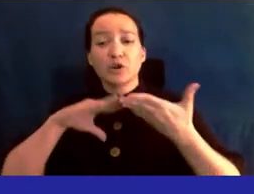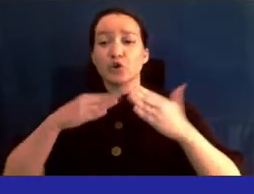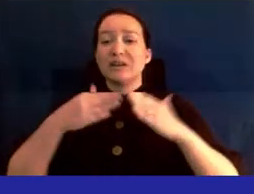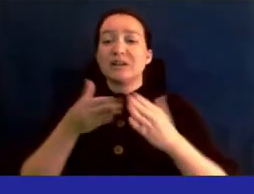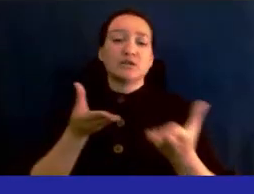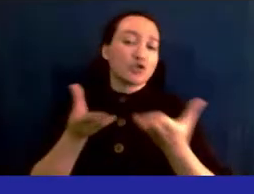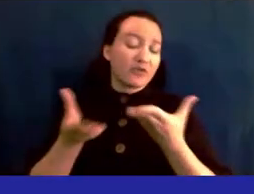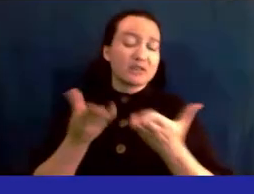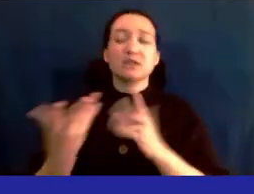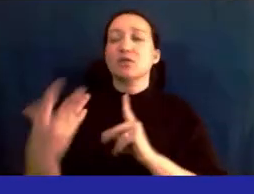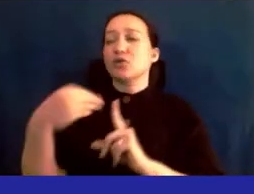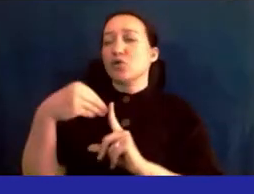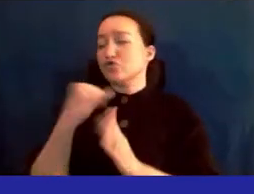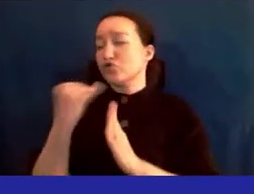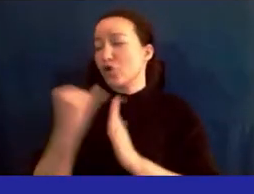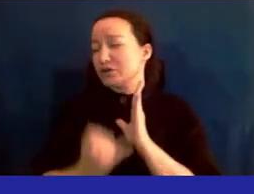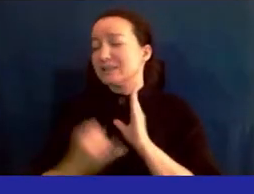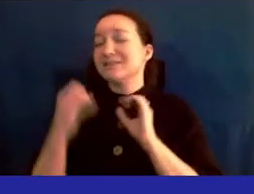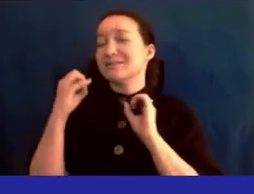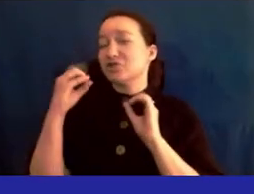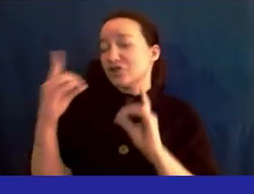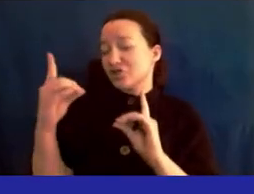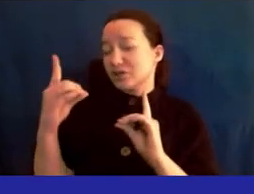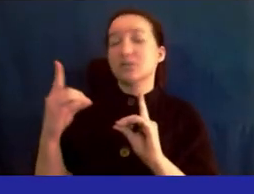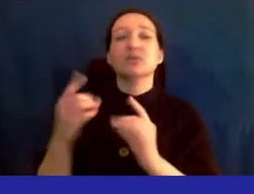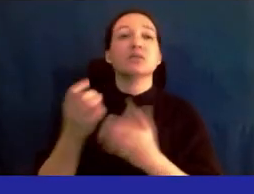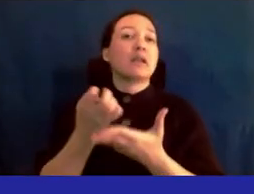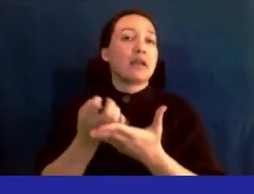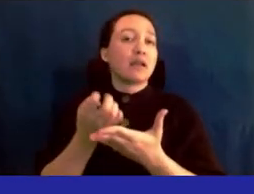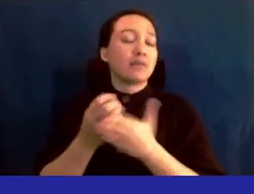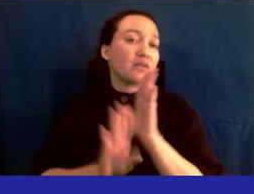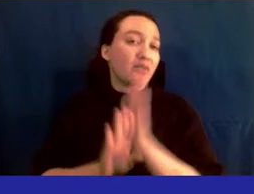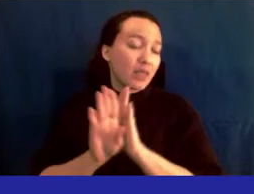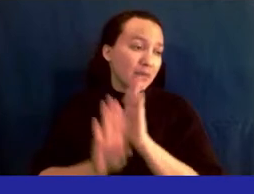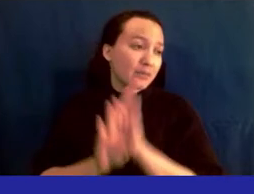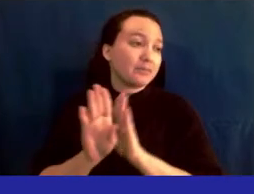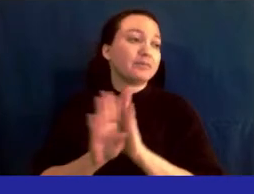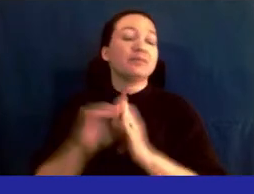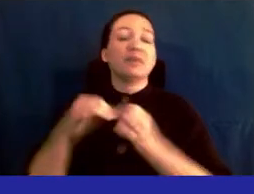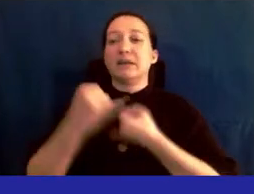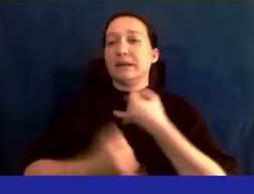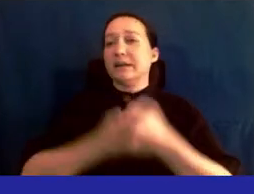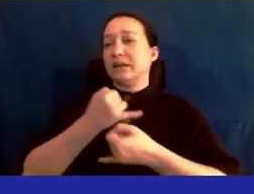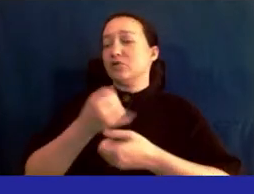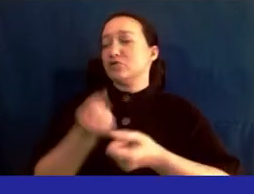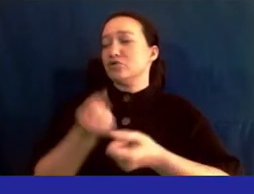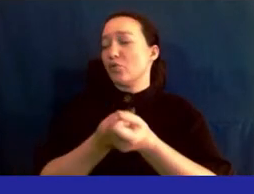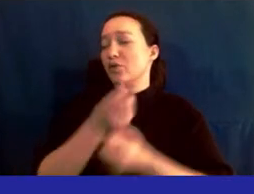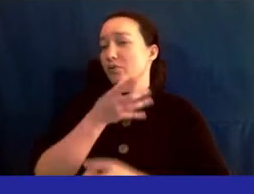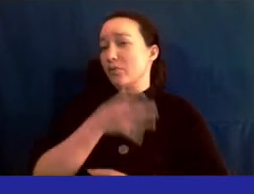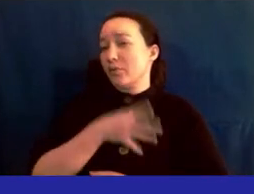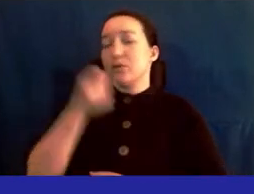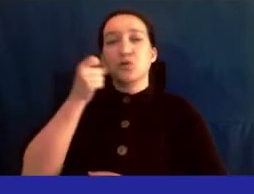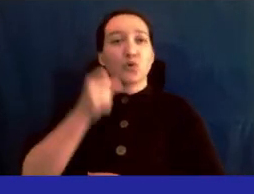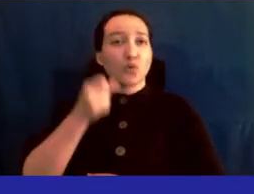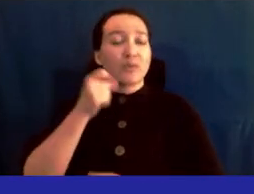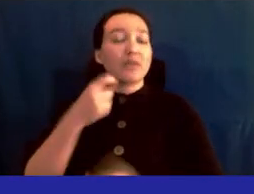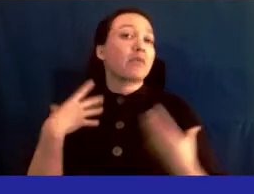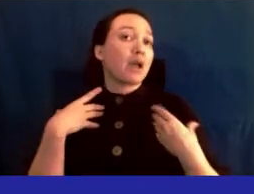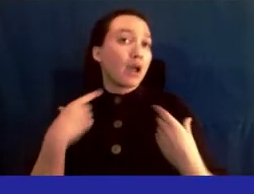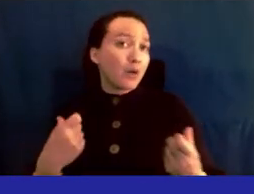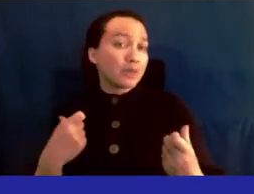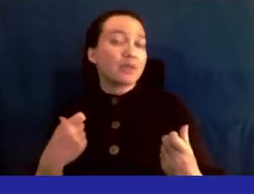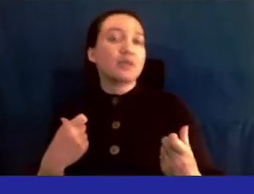service, cultural arts, education, economic development, international support of women and girls, health,